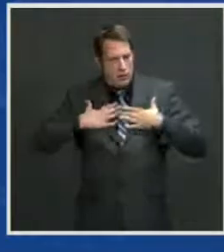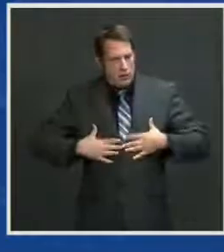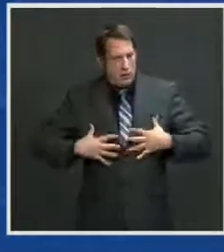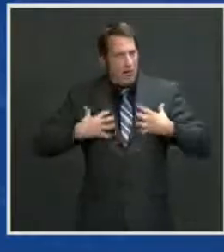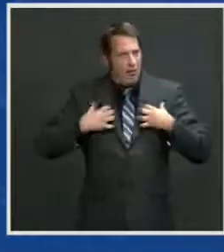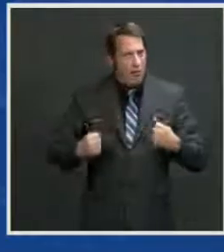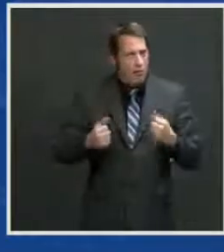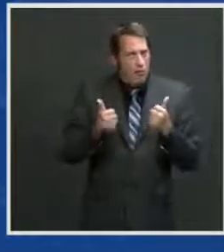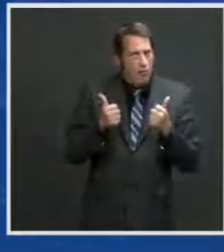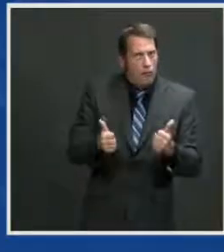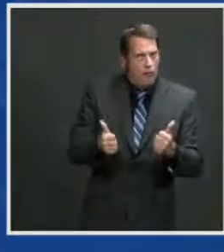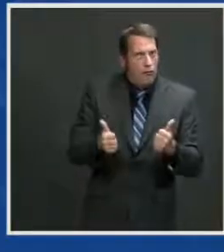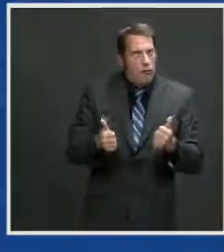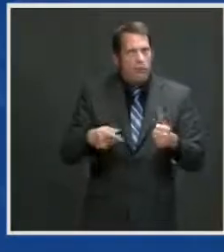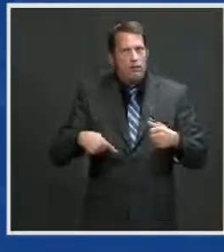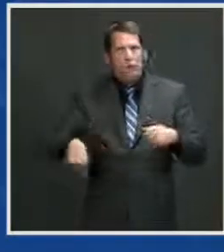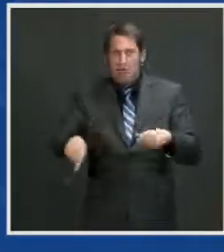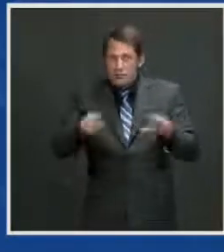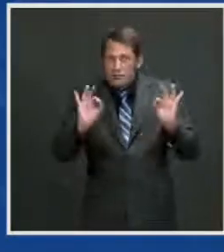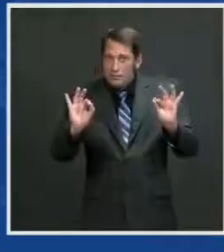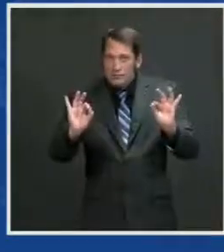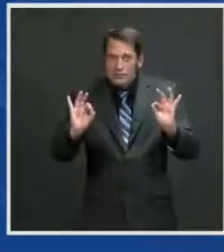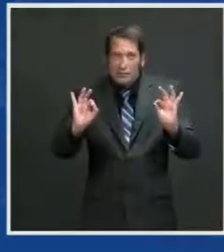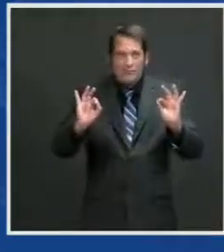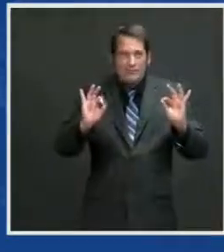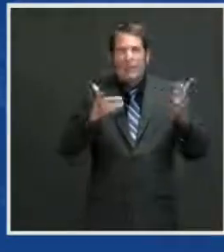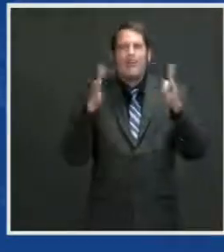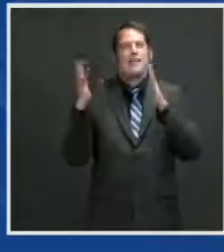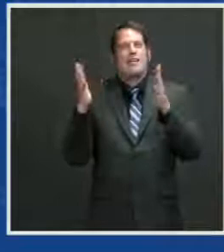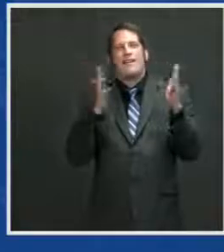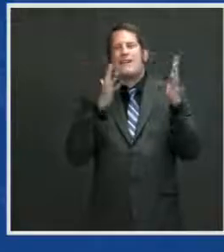Thank you. Thank you.